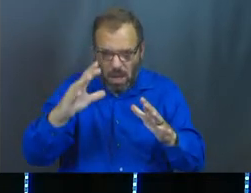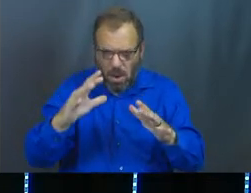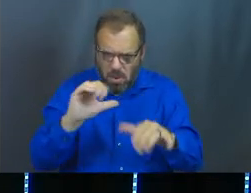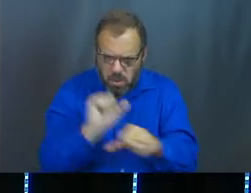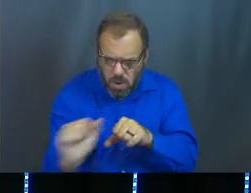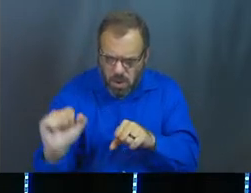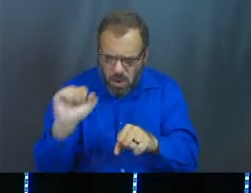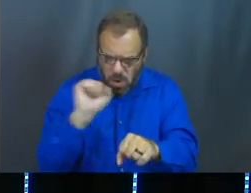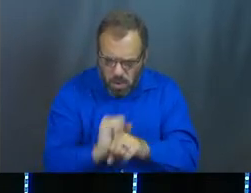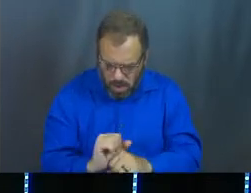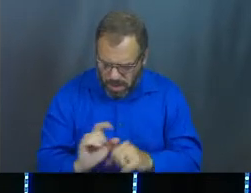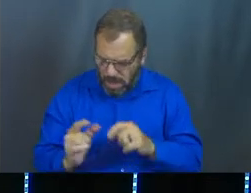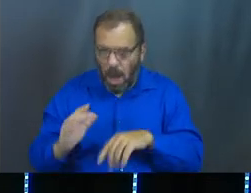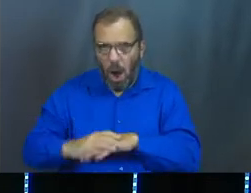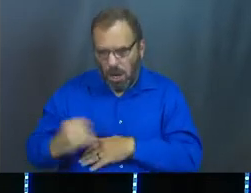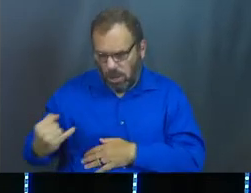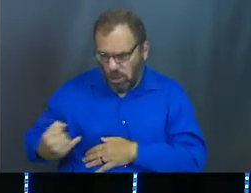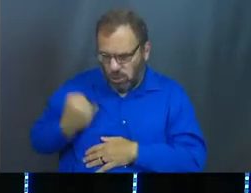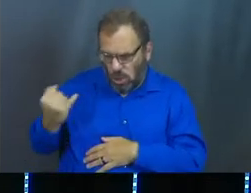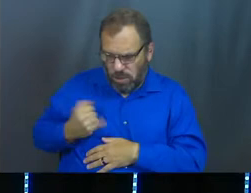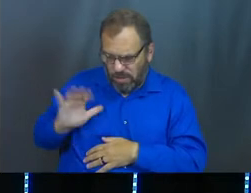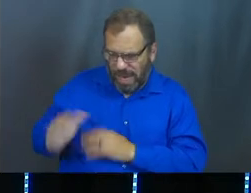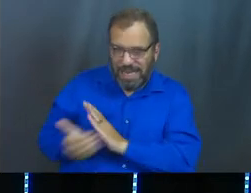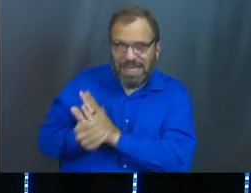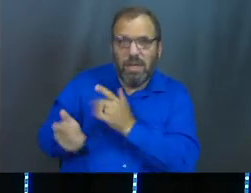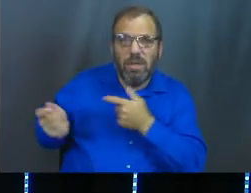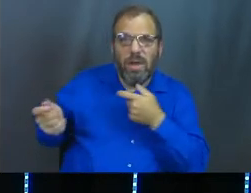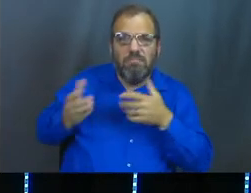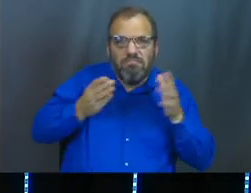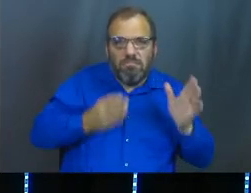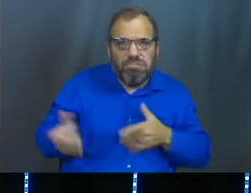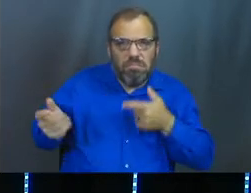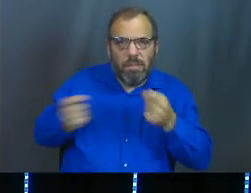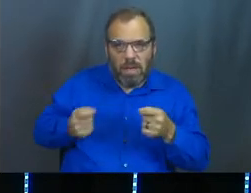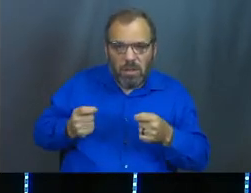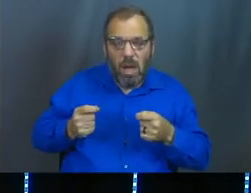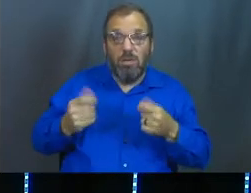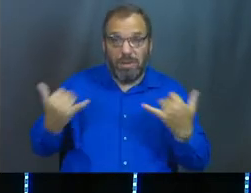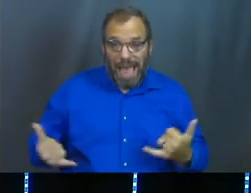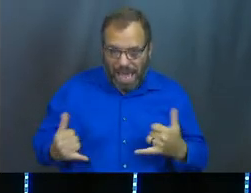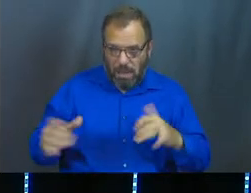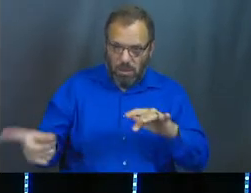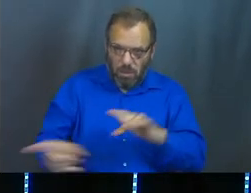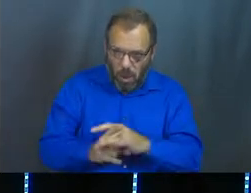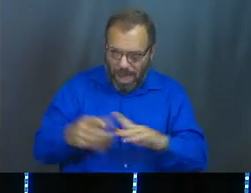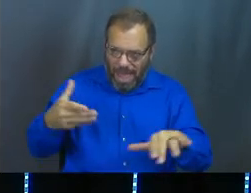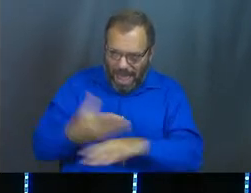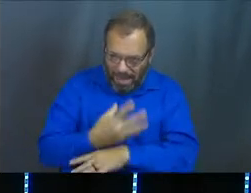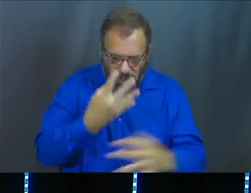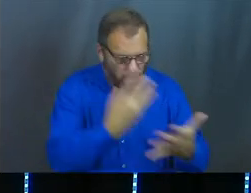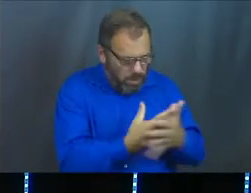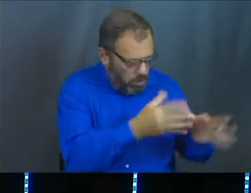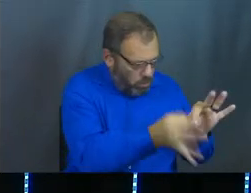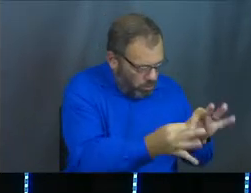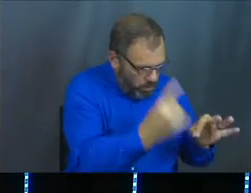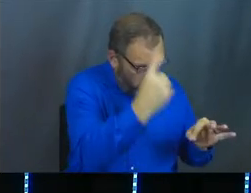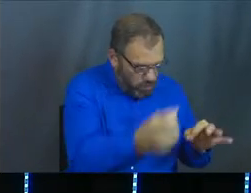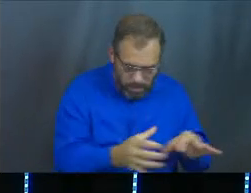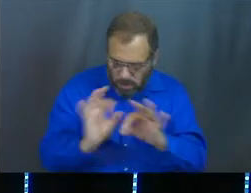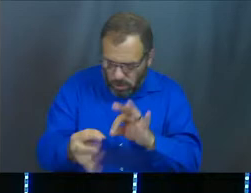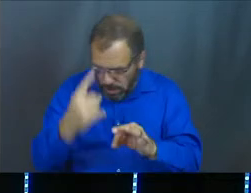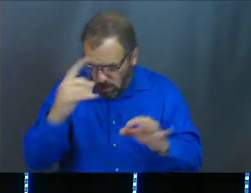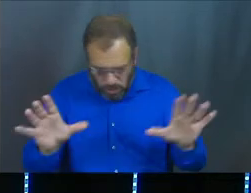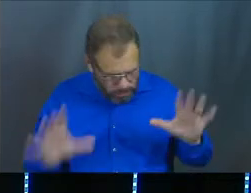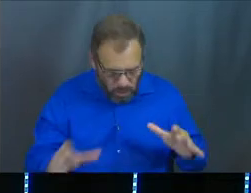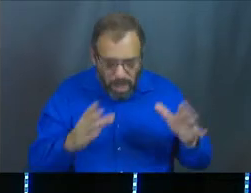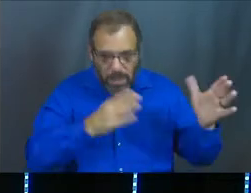working on his man, Joseph, and his administrative abilities. And he's brought him right to this moment, not only to interpret a dream, but to have a